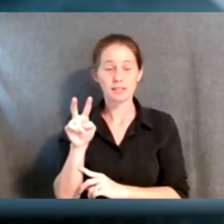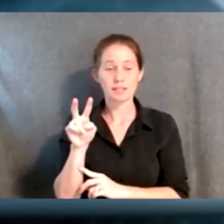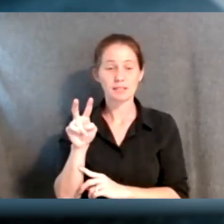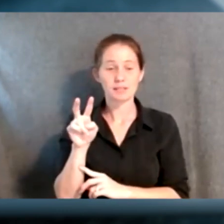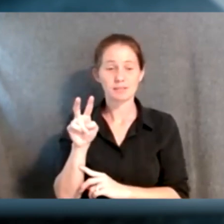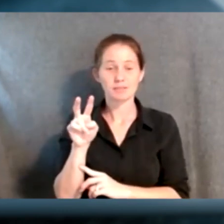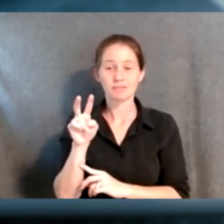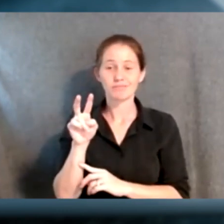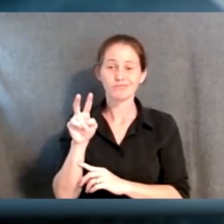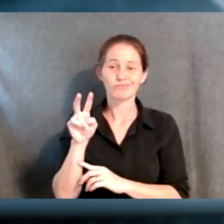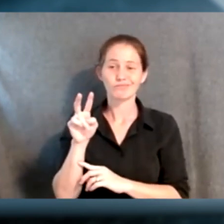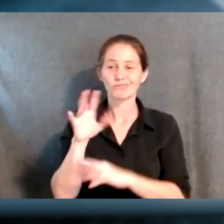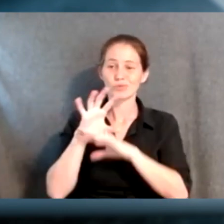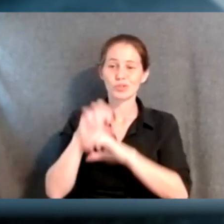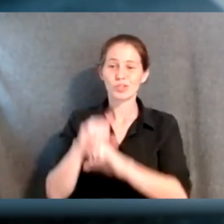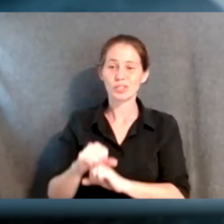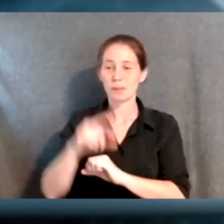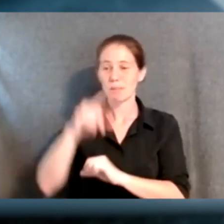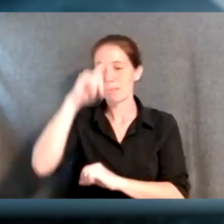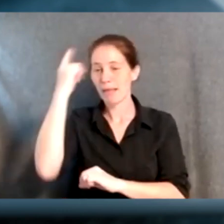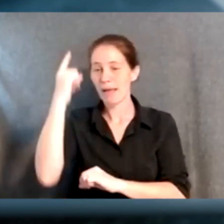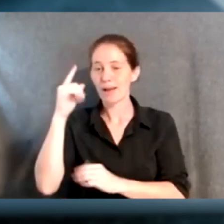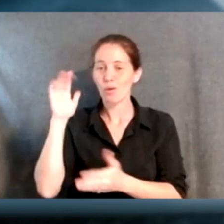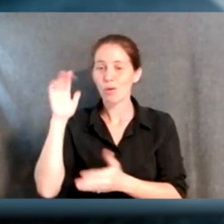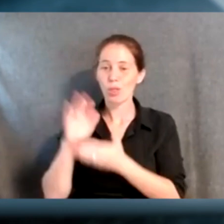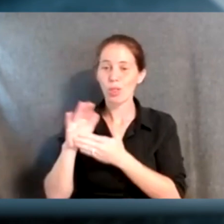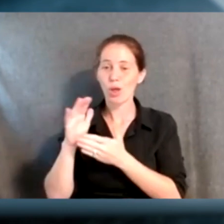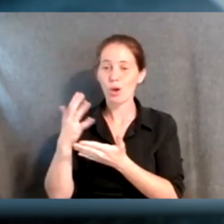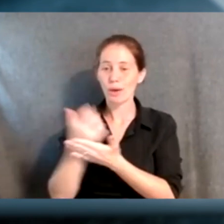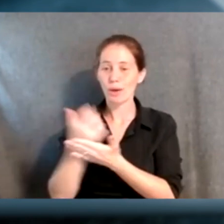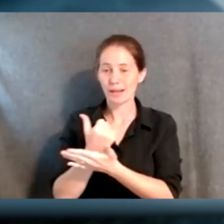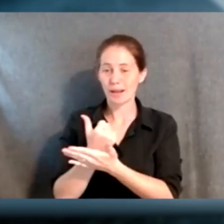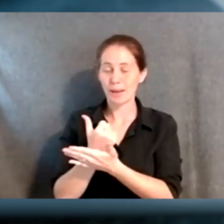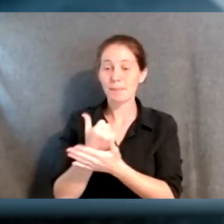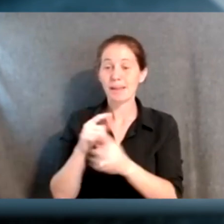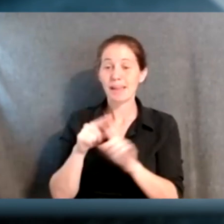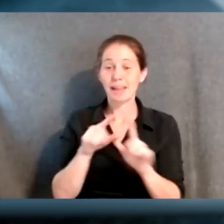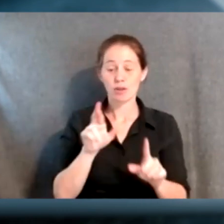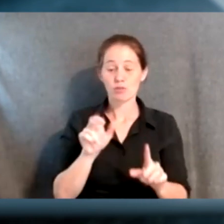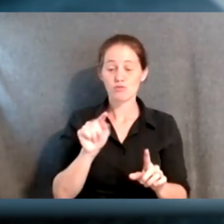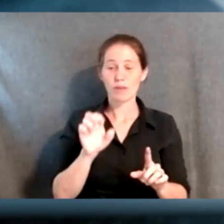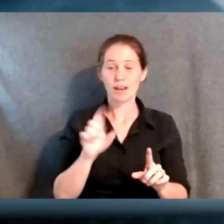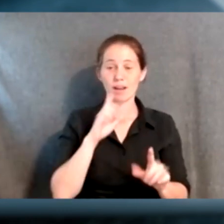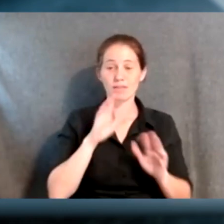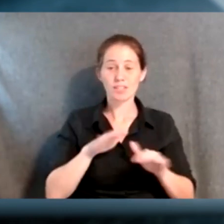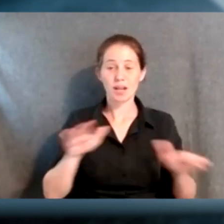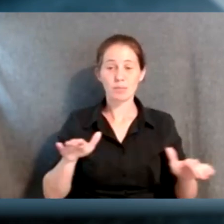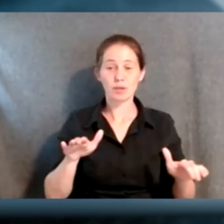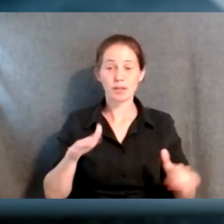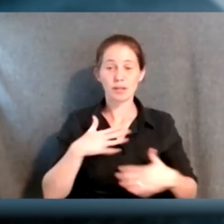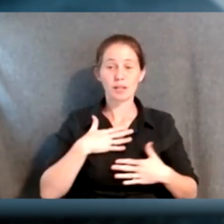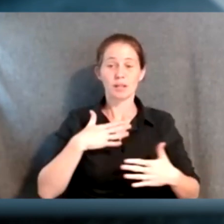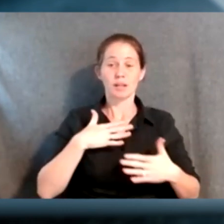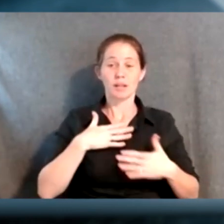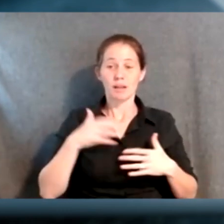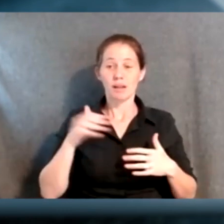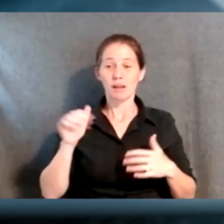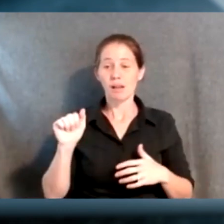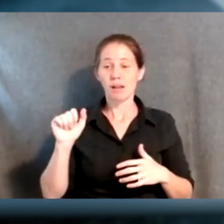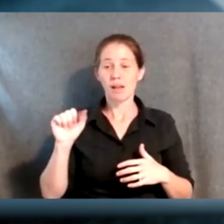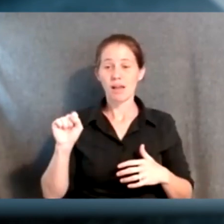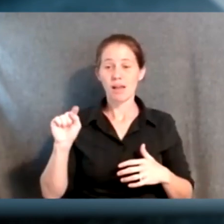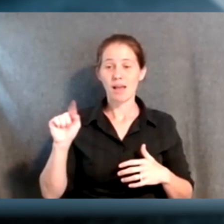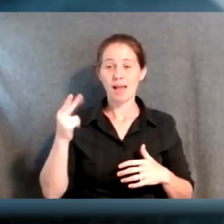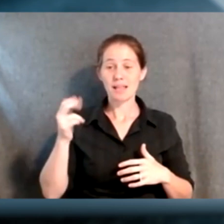at traditionally Black or low-income communities, and then the rates of childhood asthma that needs hospitalization or